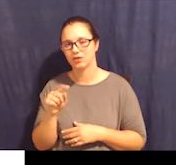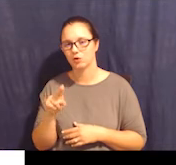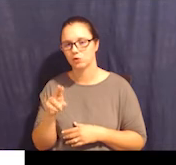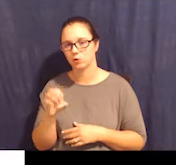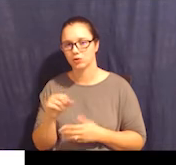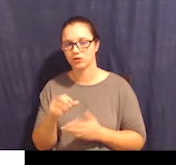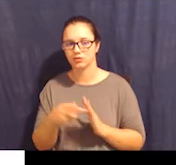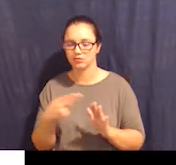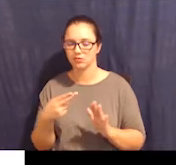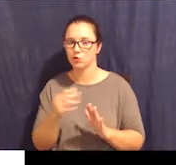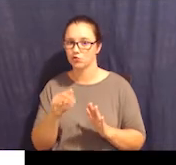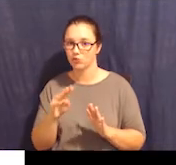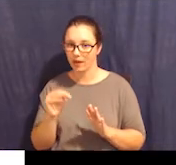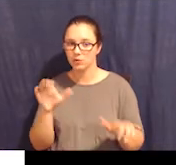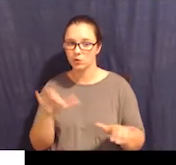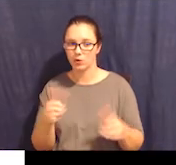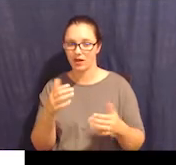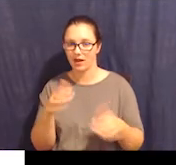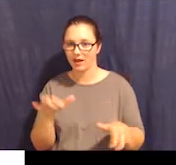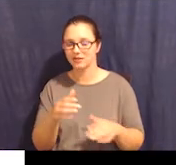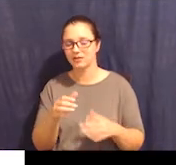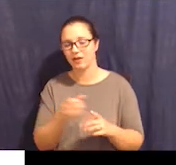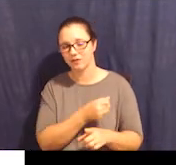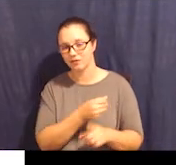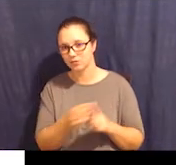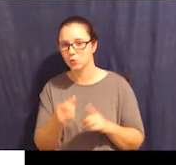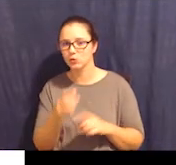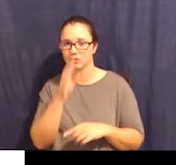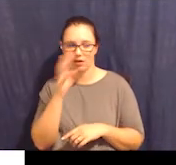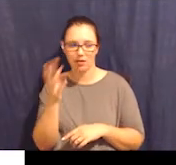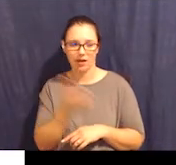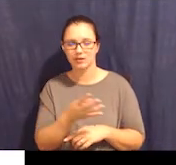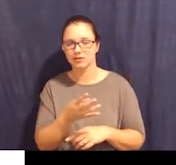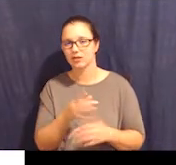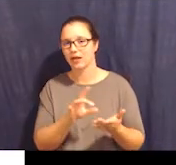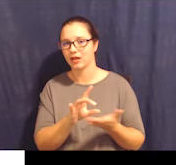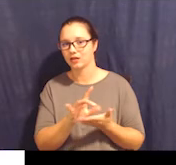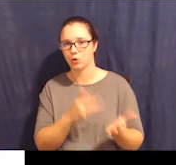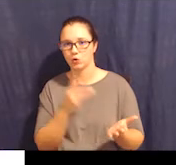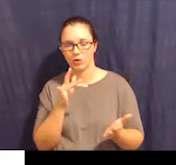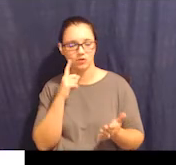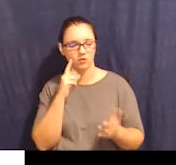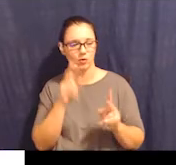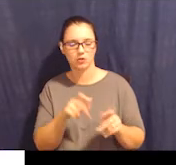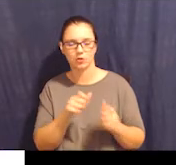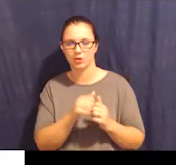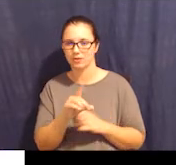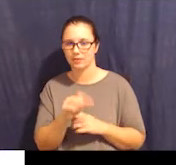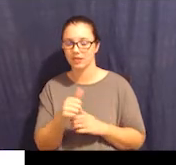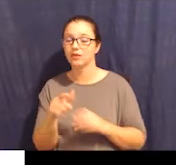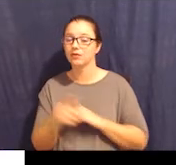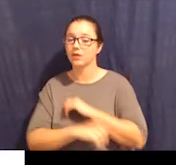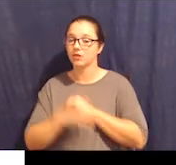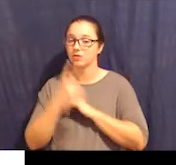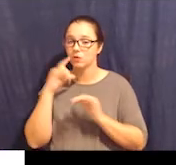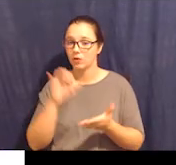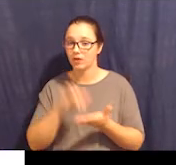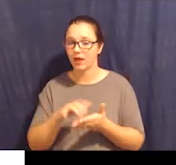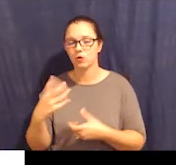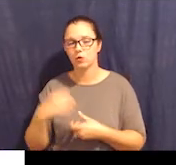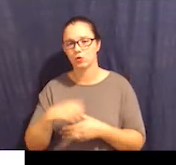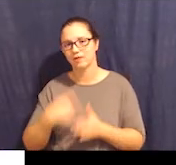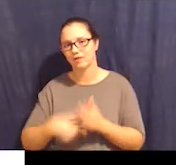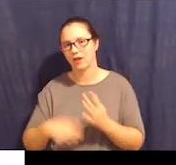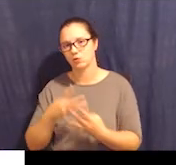against a person with a disability, and that the penalty for doing so may include fines and prison time. There's also portions in here